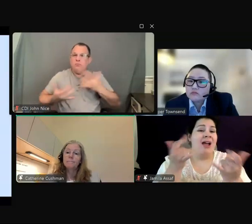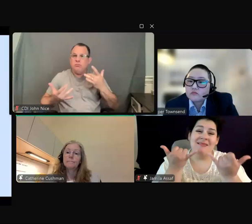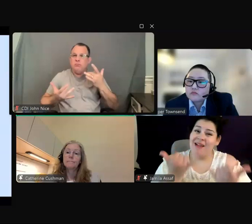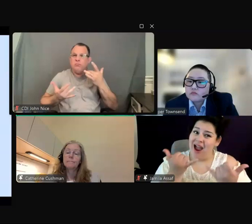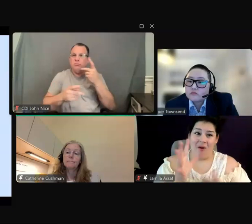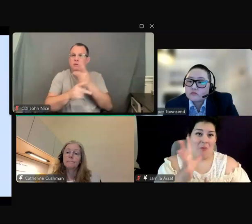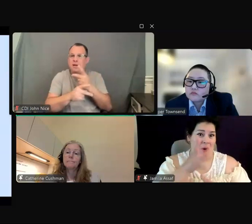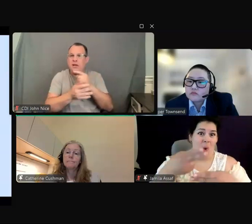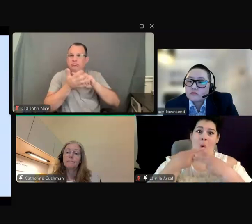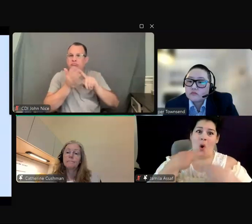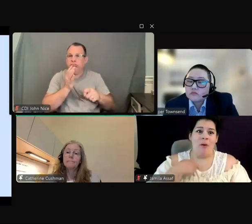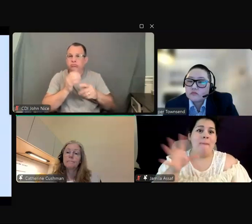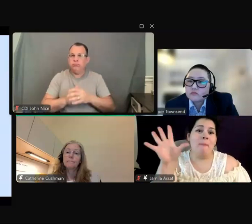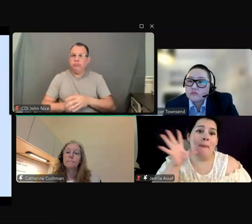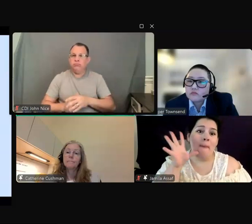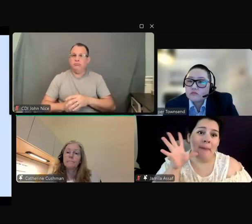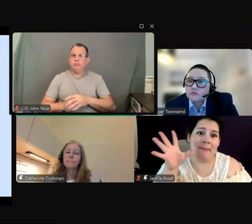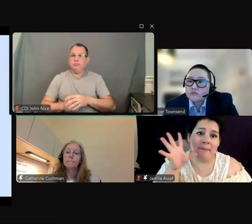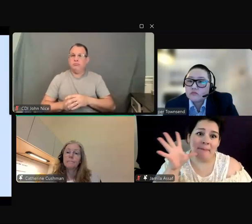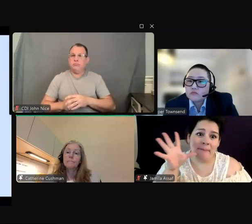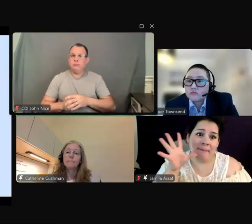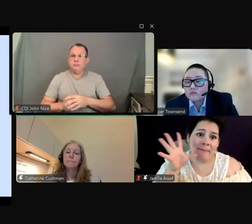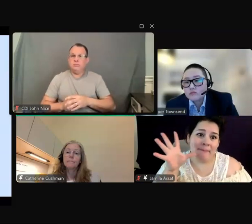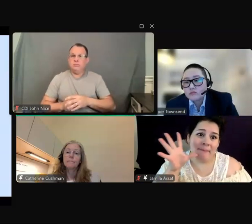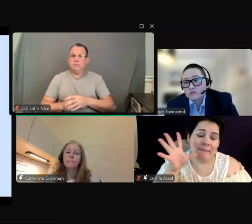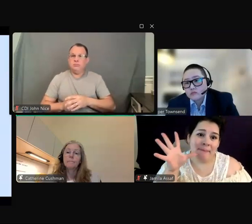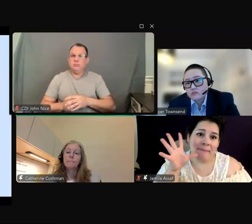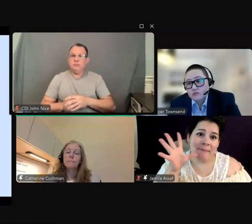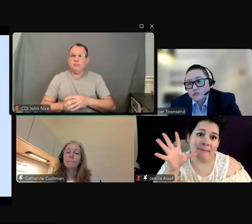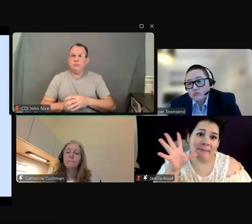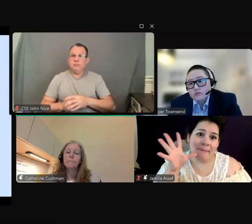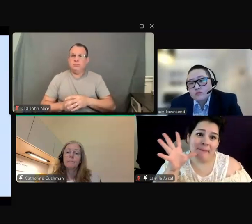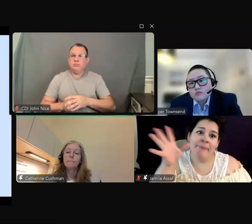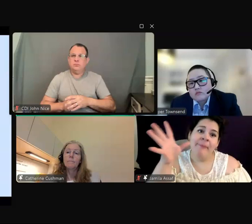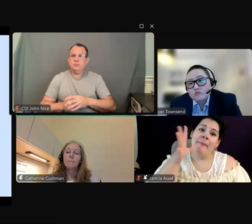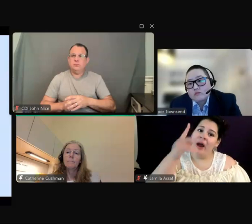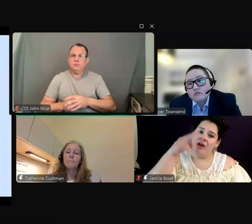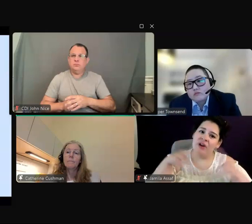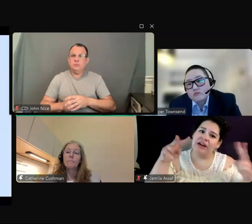Right. And now, you know, my mom,